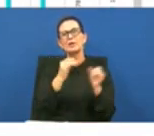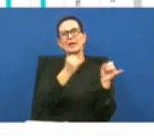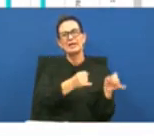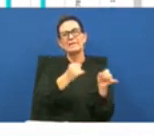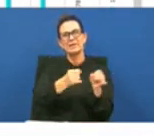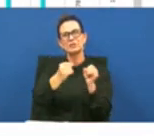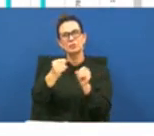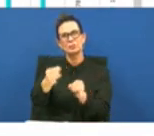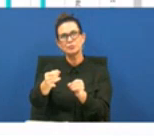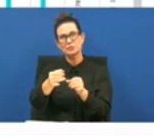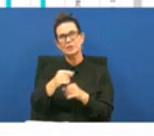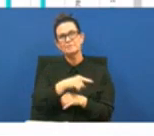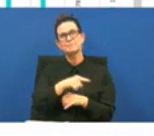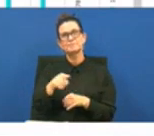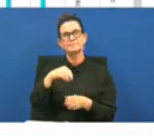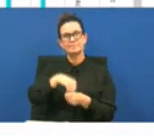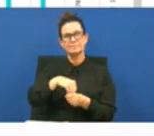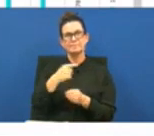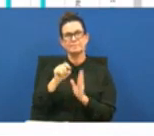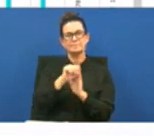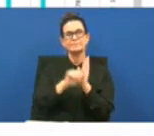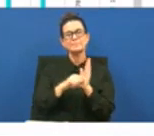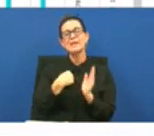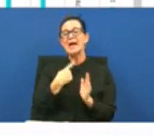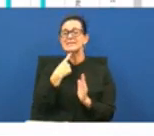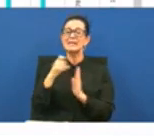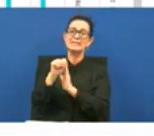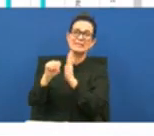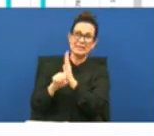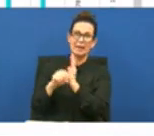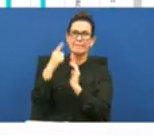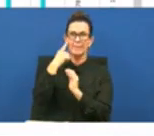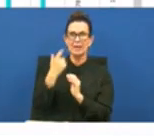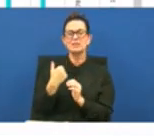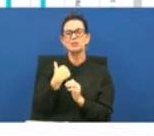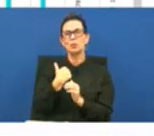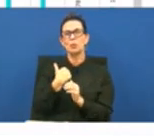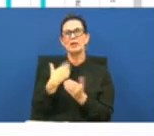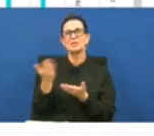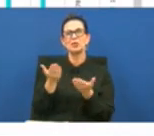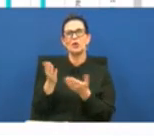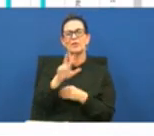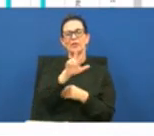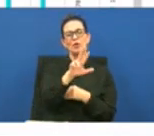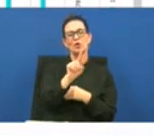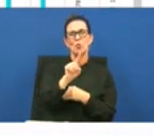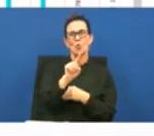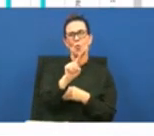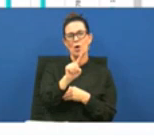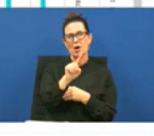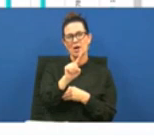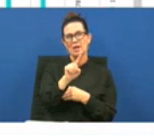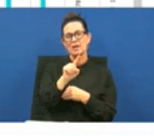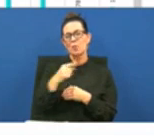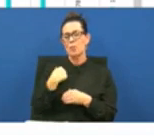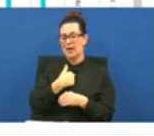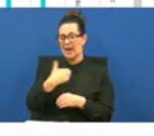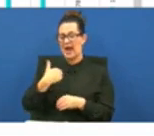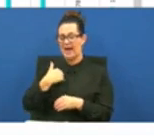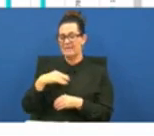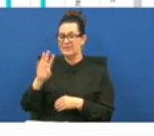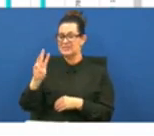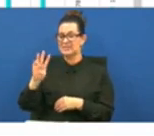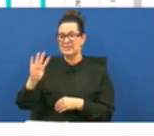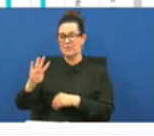within the state and i say state because we have served over 31 of the 64 parishes but keep in mind